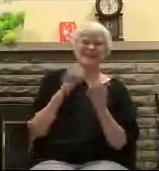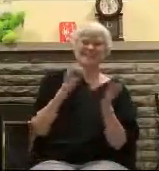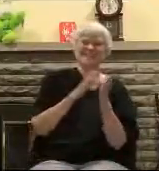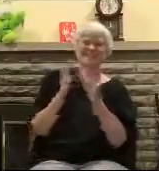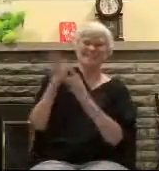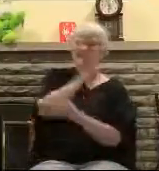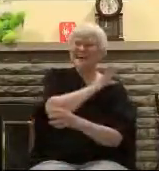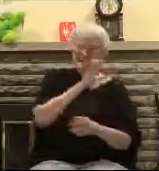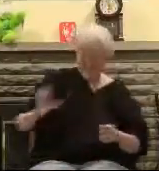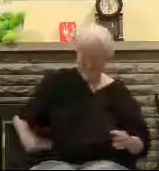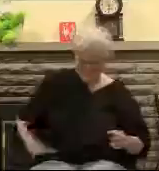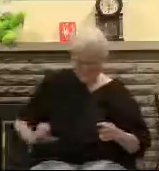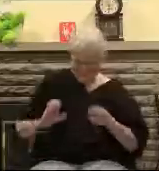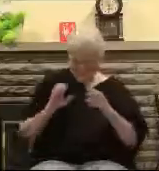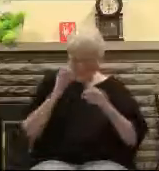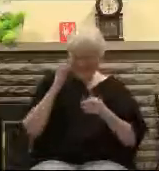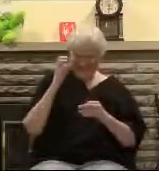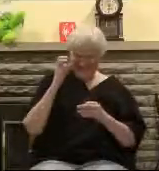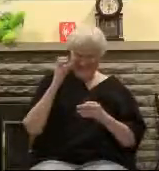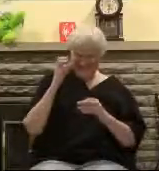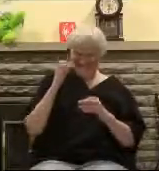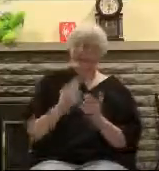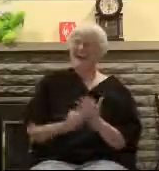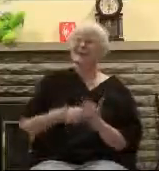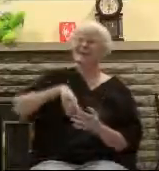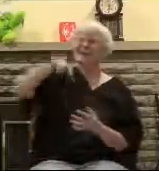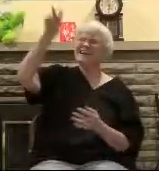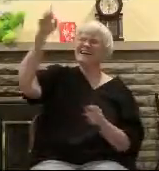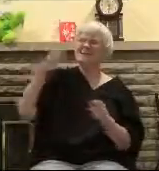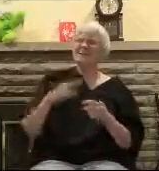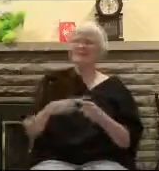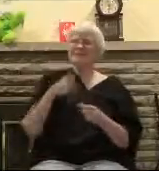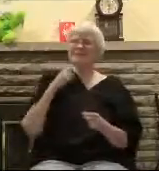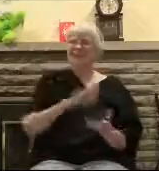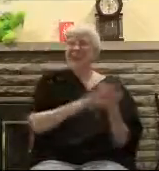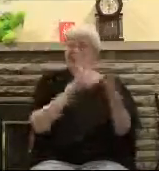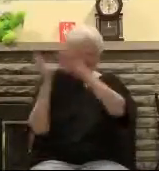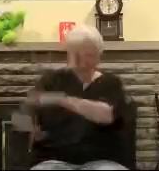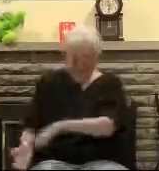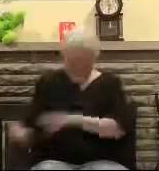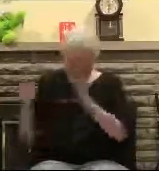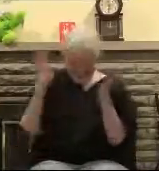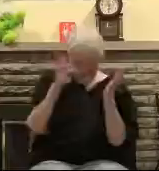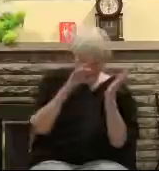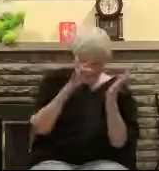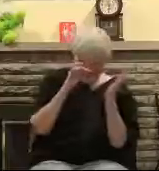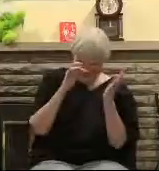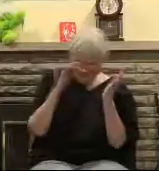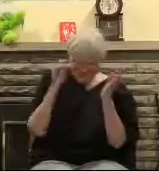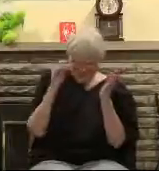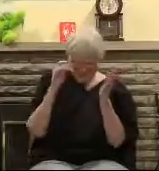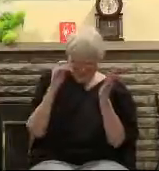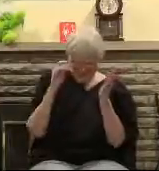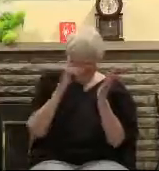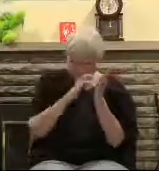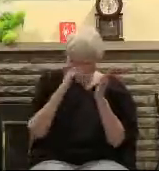Christ If Jesus rose from the dead then he is exactly who he said he was Amen It doesn't matter what